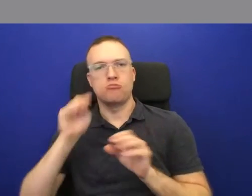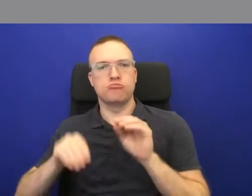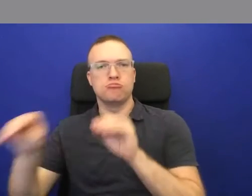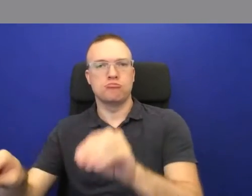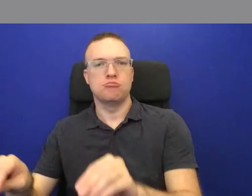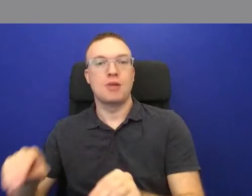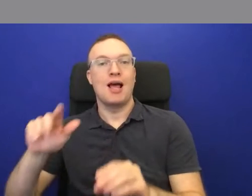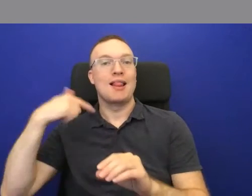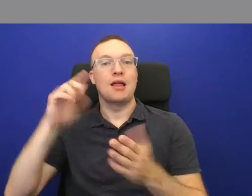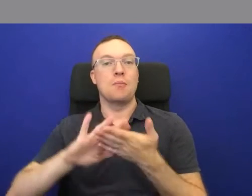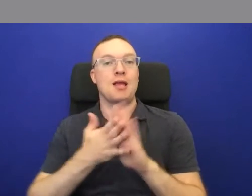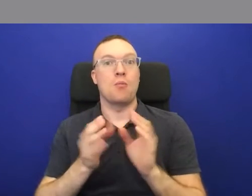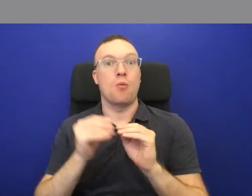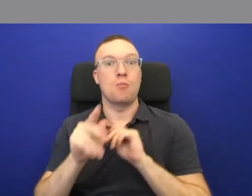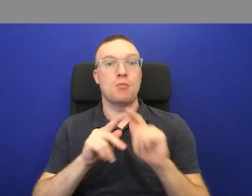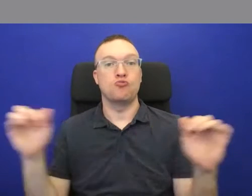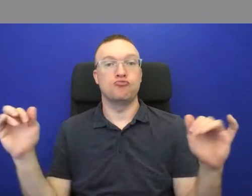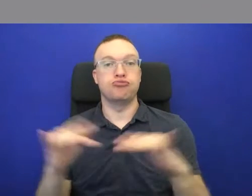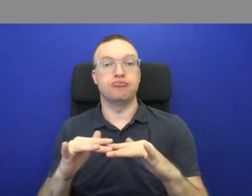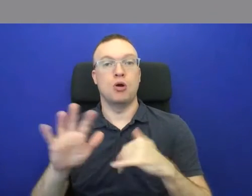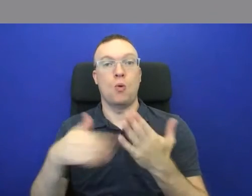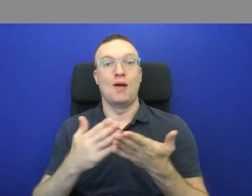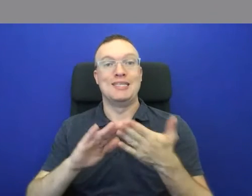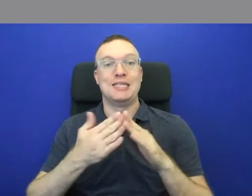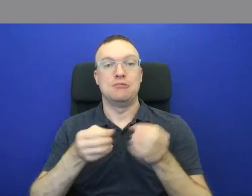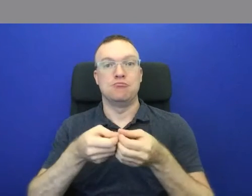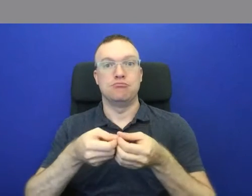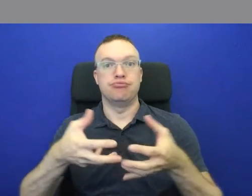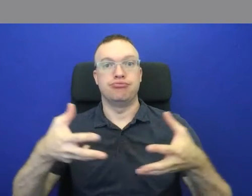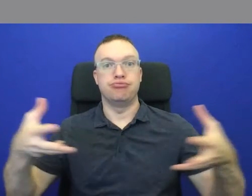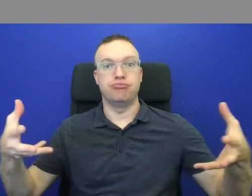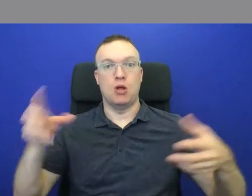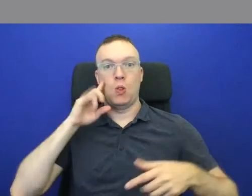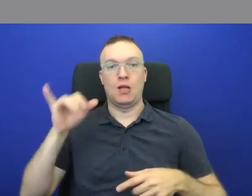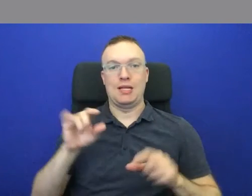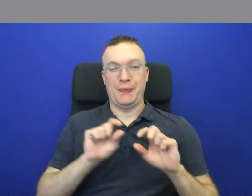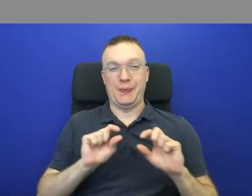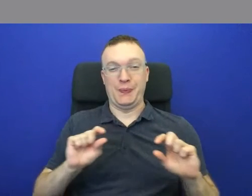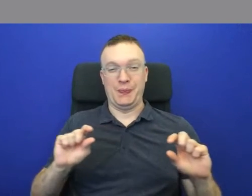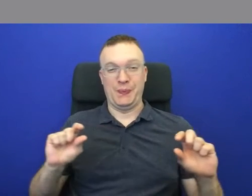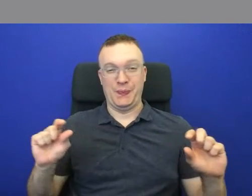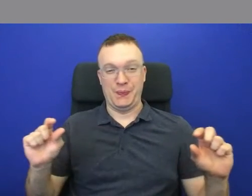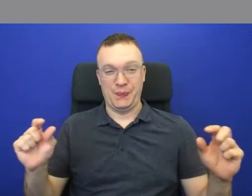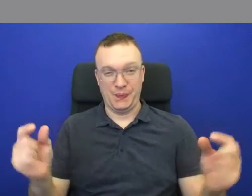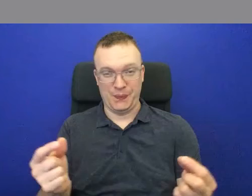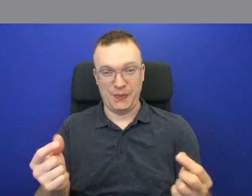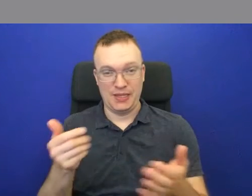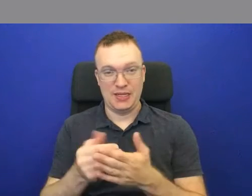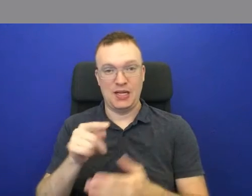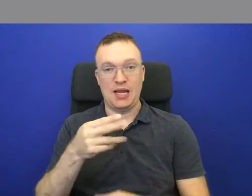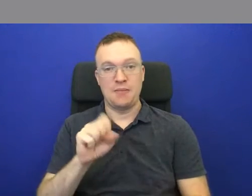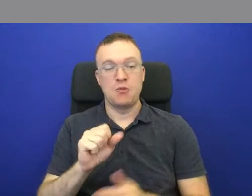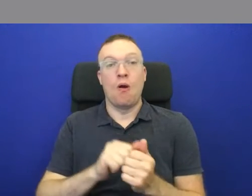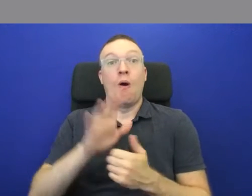London gets more crowded, the whole city looks like the edge that runs along the Thames, where